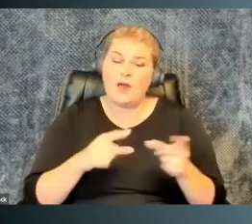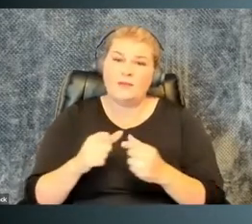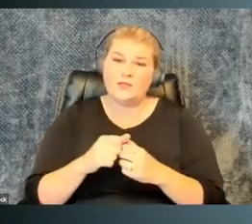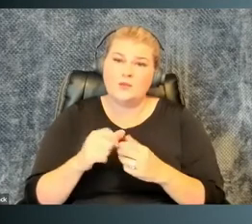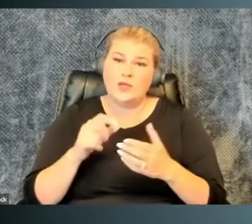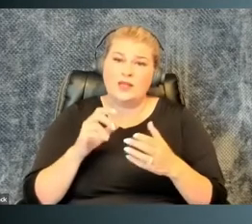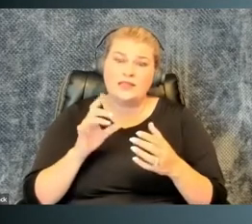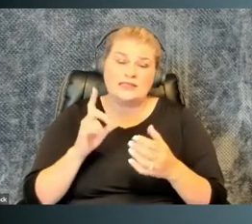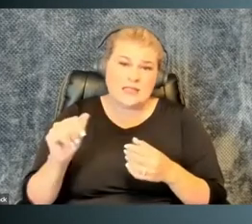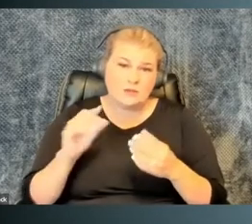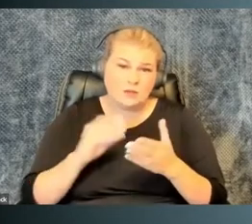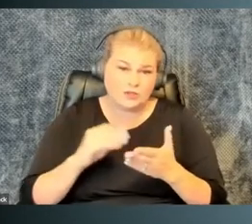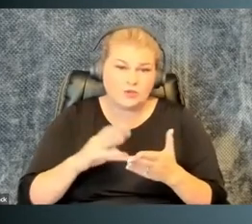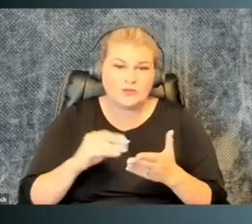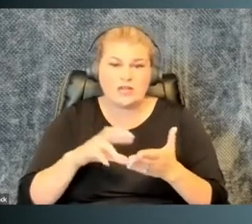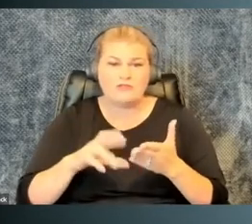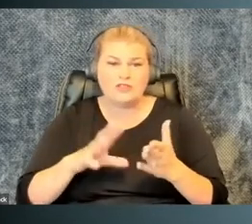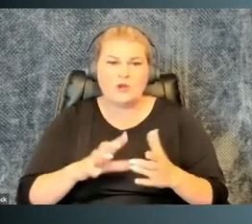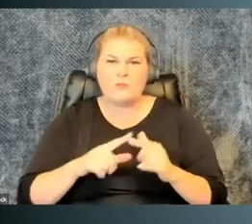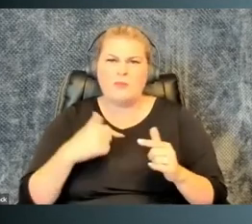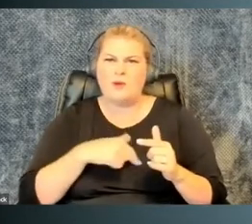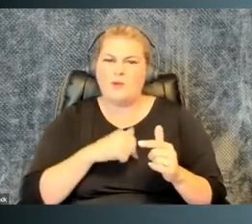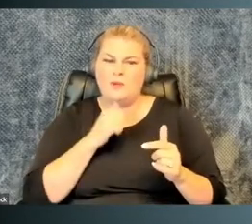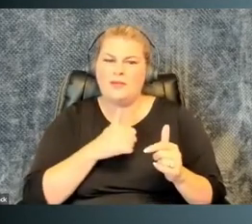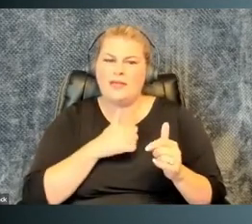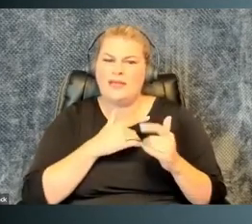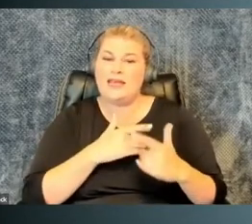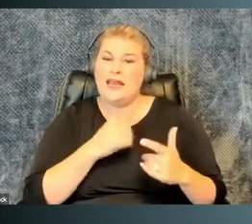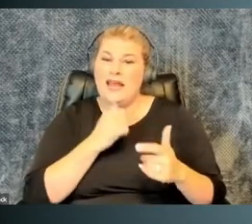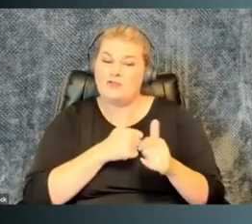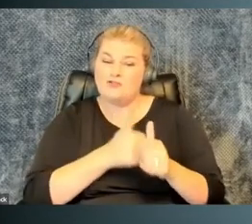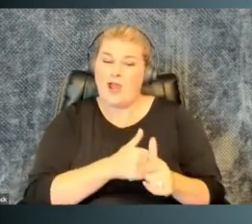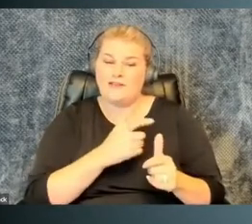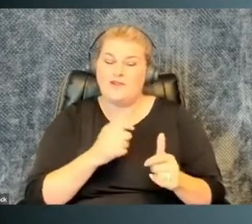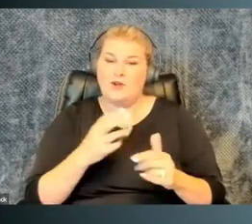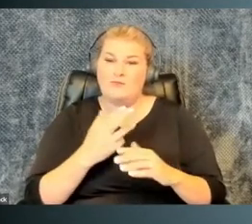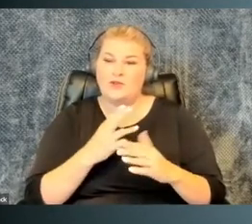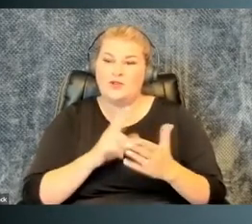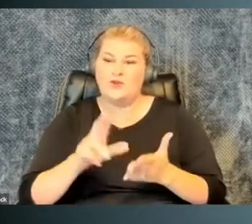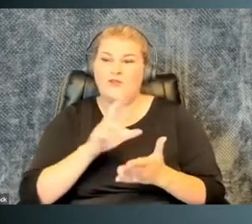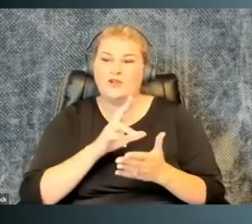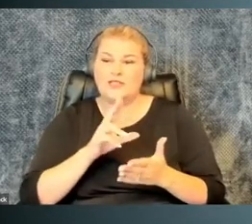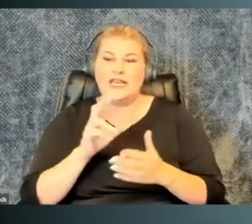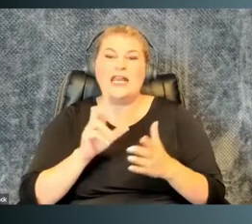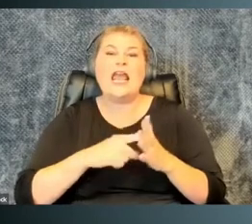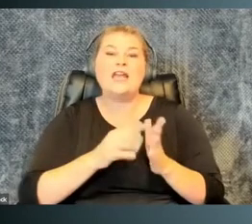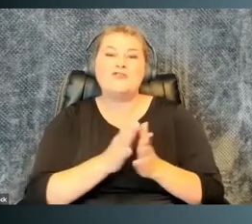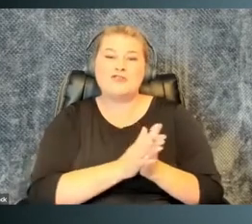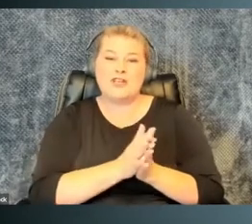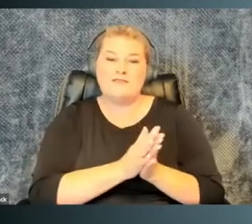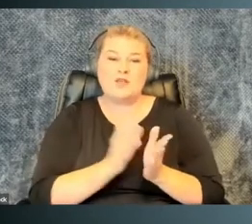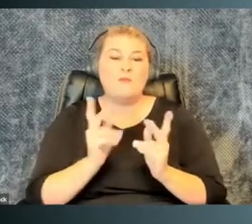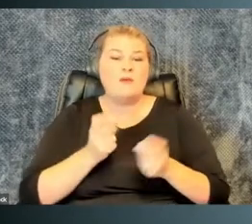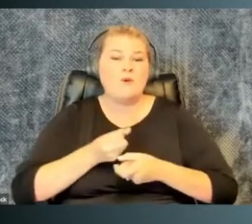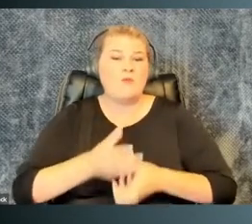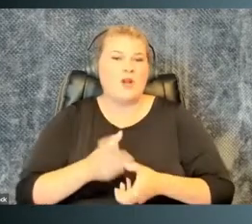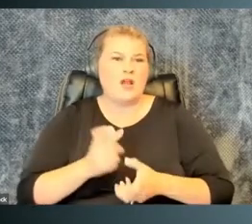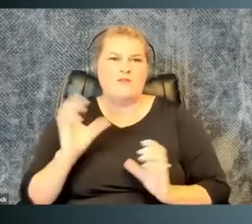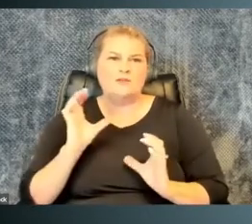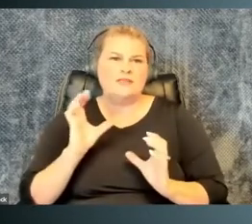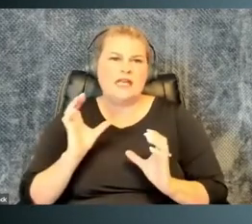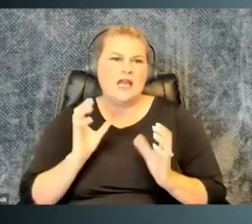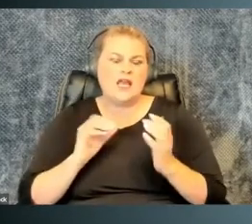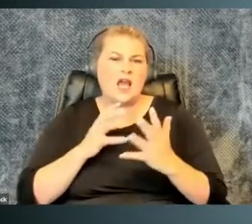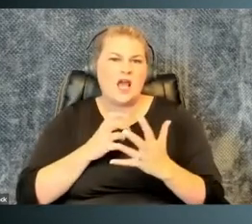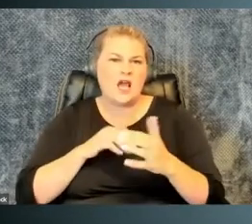often the case for disabled students and researchers, but we're usually not tracked by university diversity initiatives. Our departures aren't witnessed.